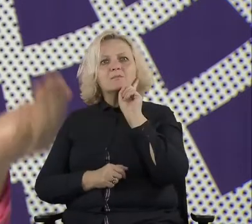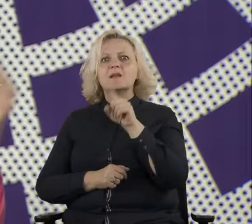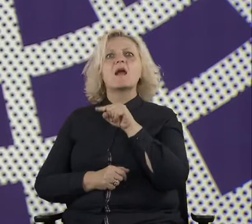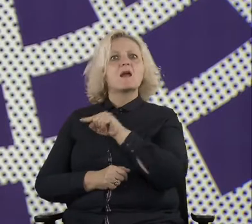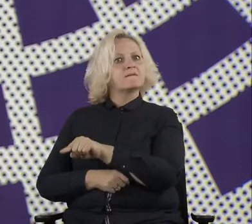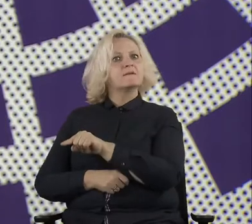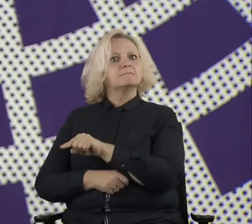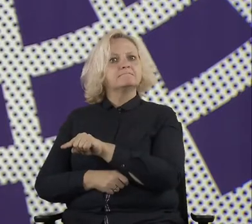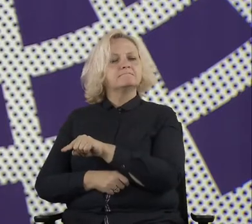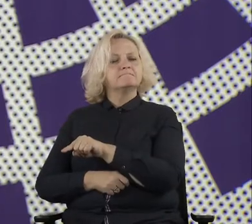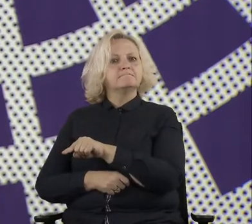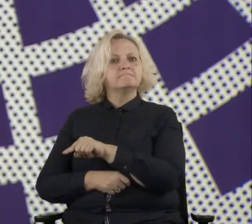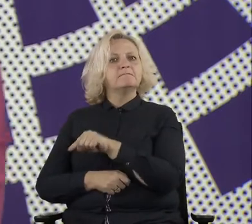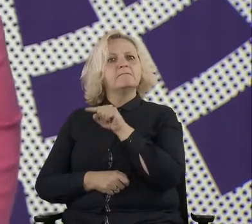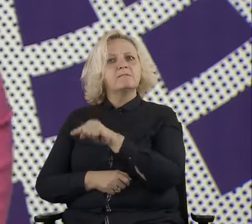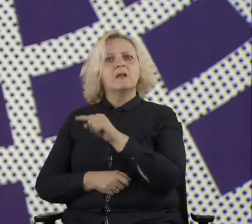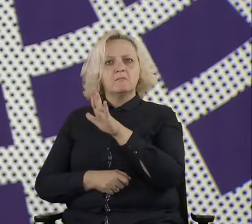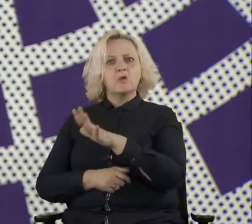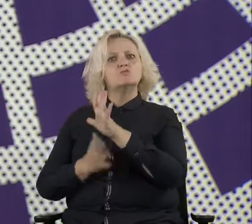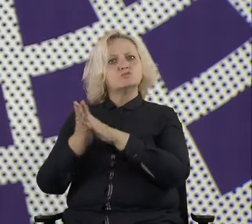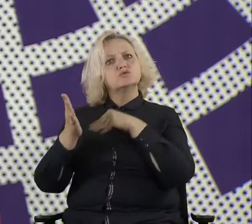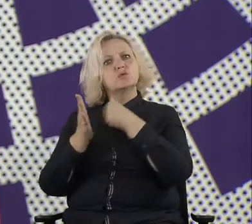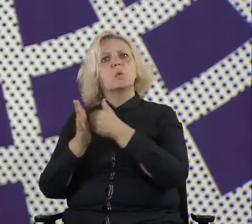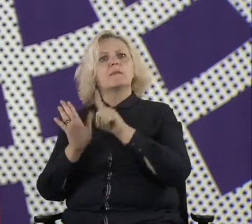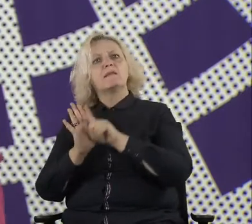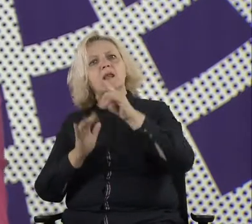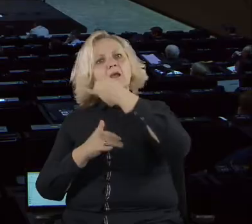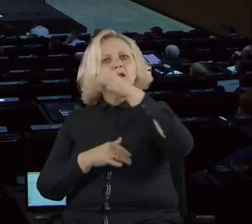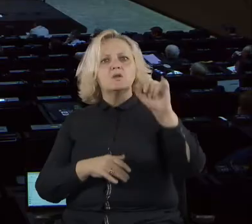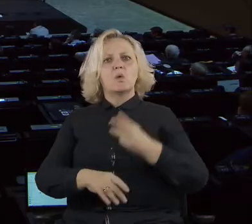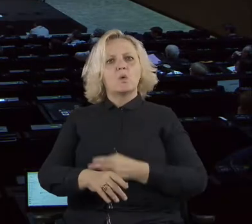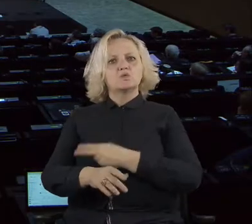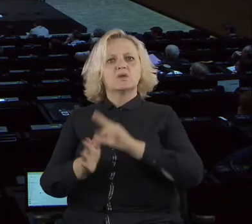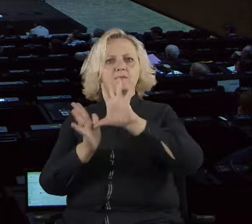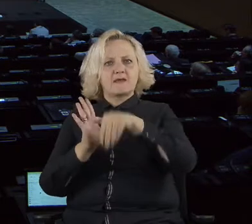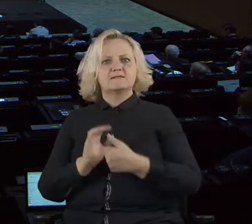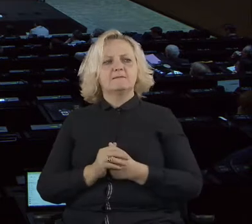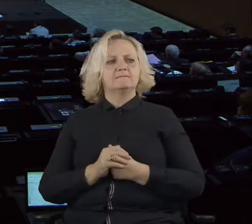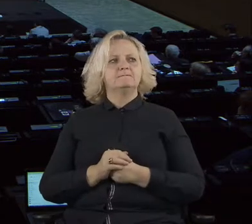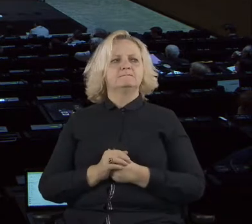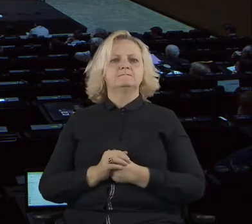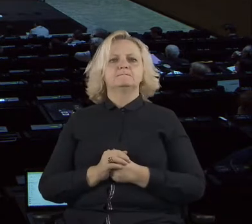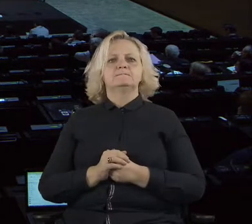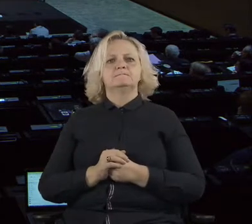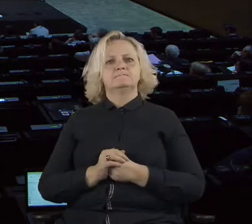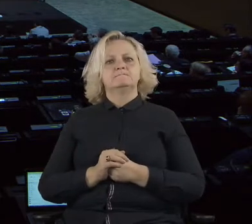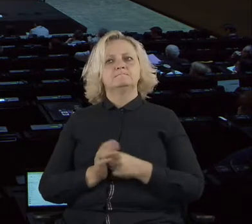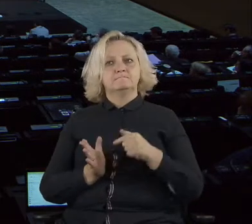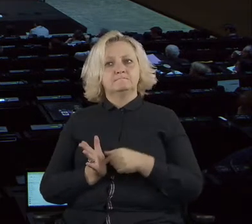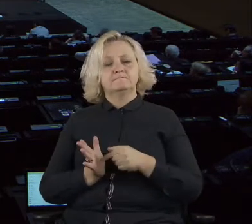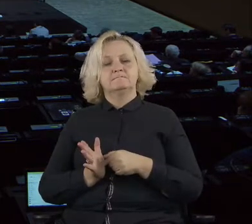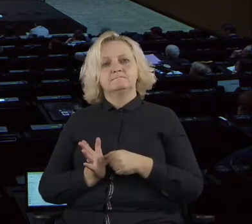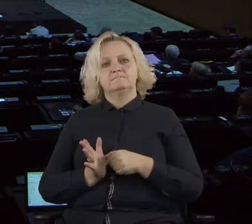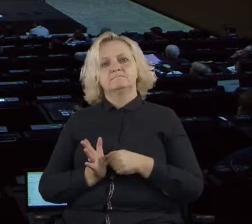despite the political leadership in Poland, no comments on that, uh, uh, not good news, bad news, actually,